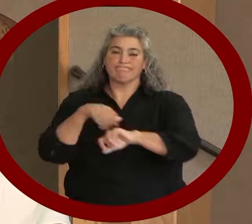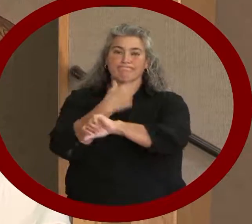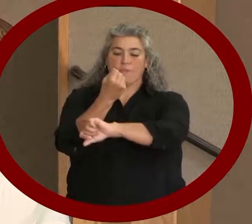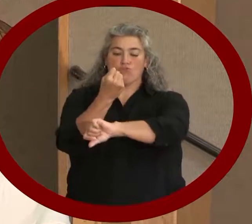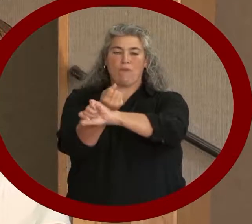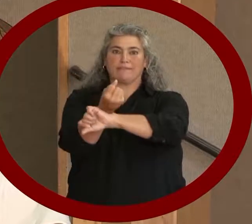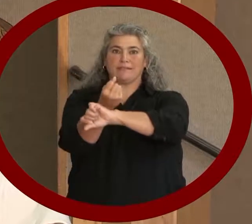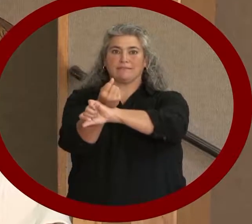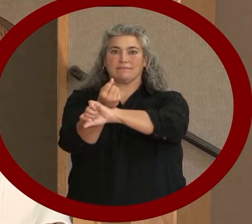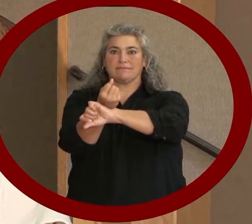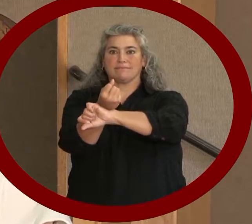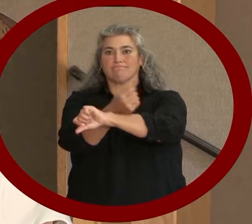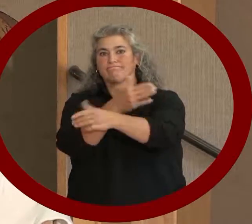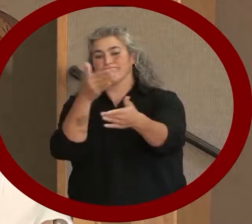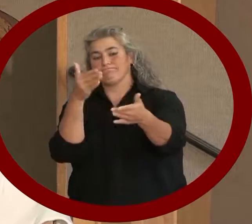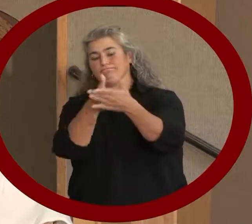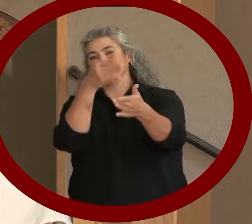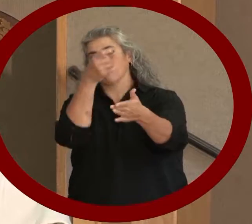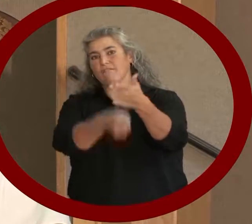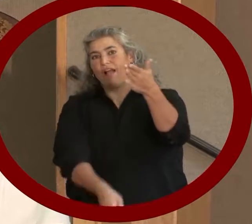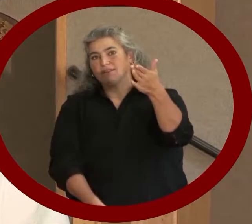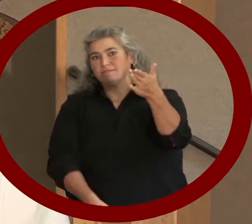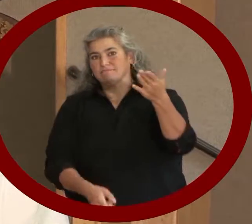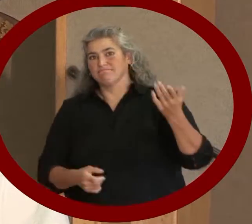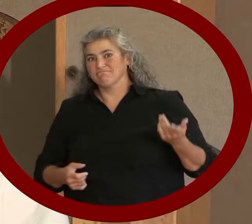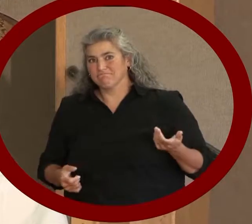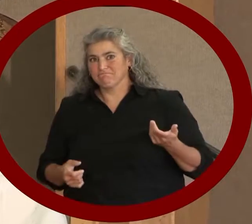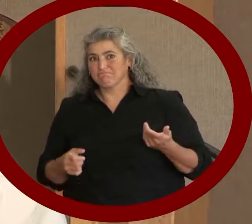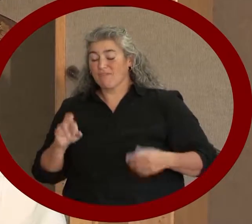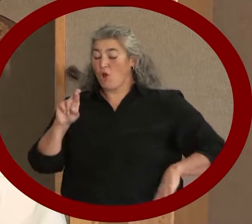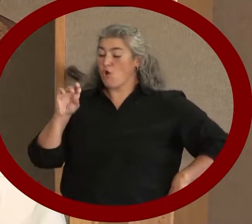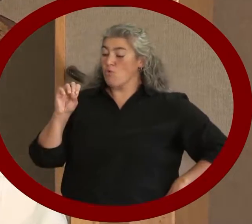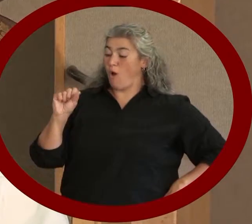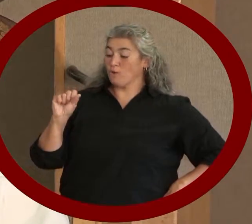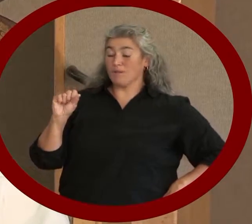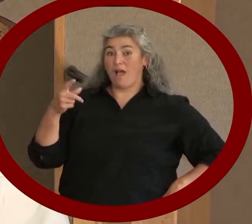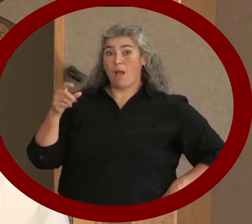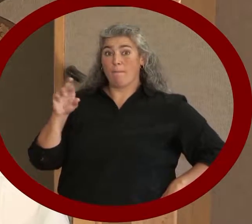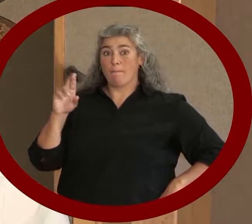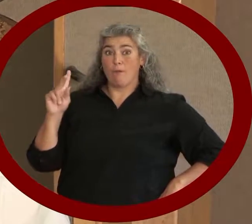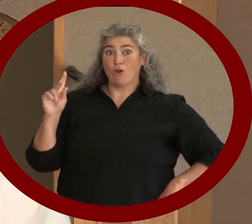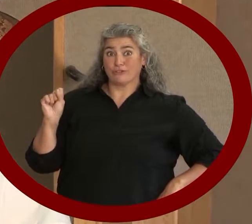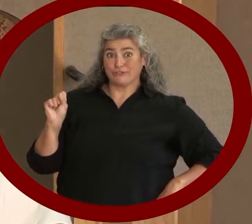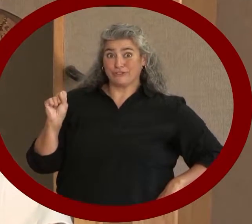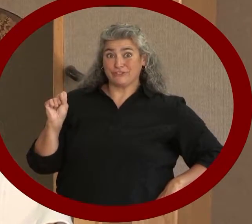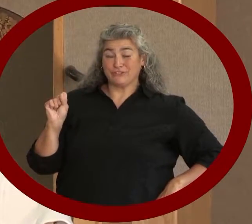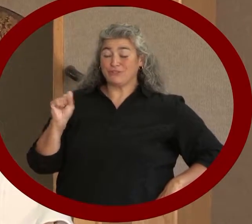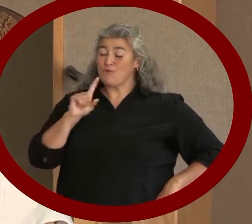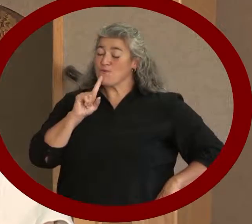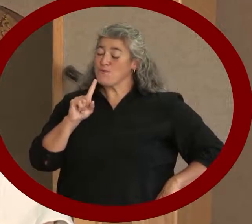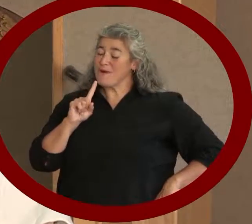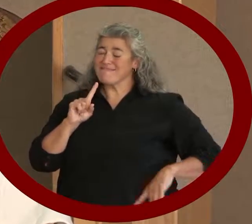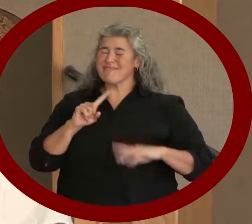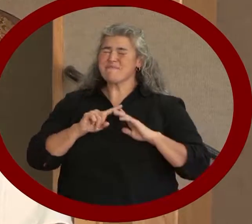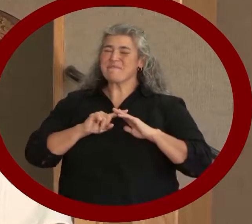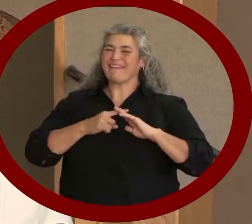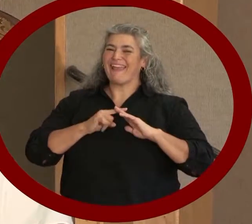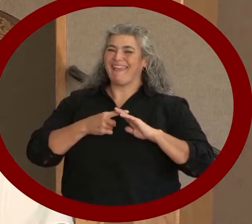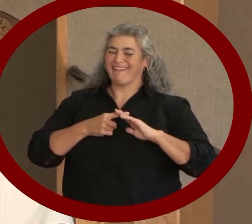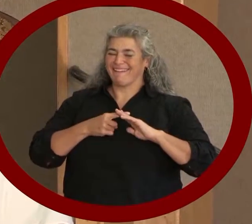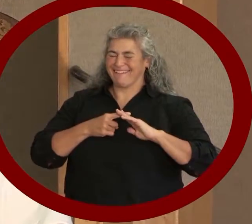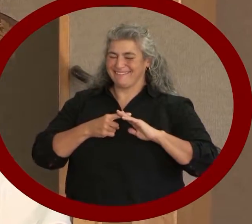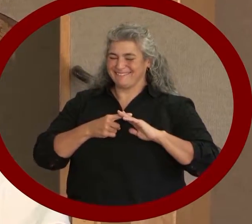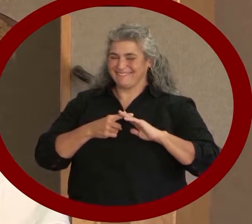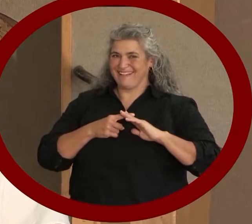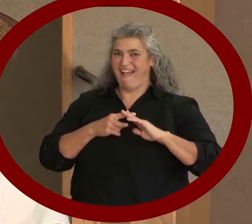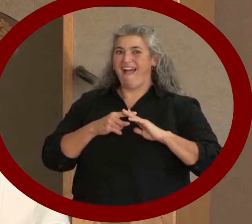Parks was the forerunner of desegregation, and it was